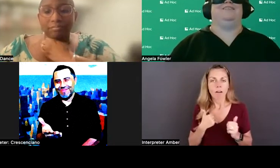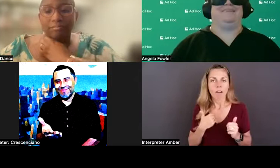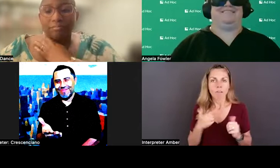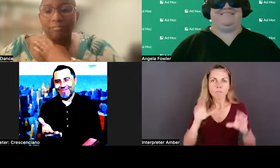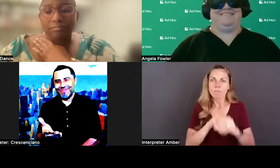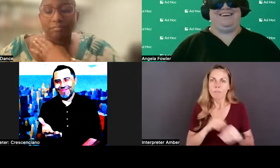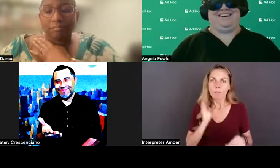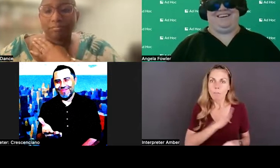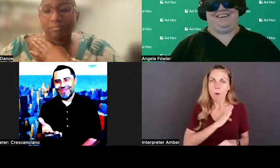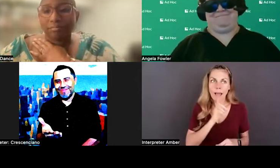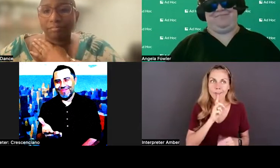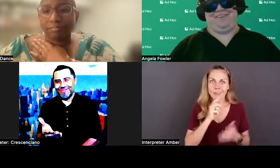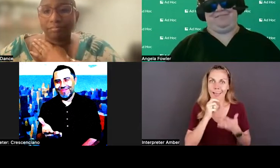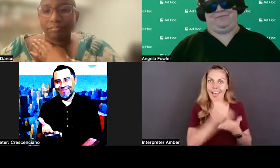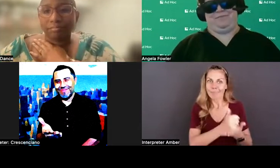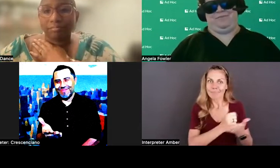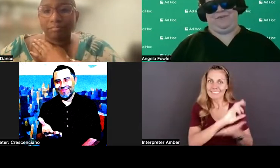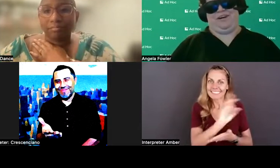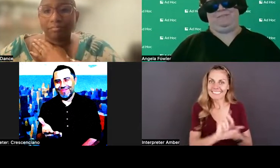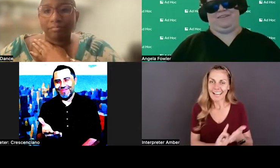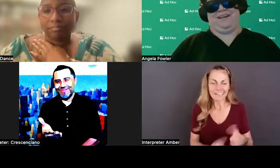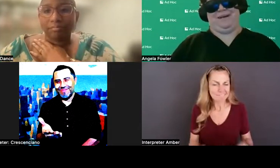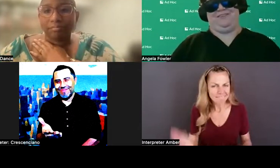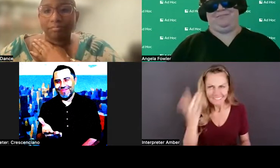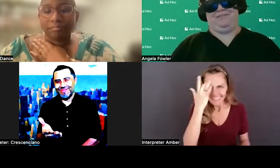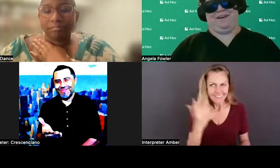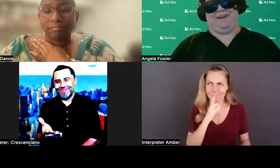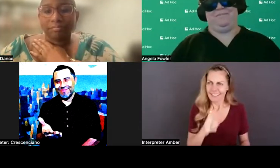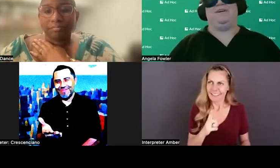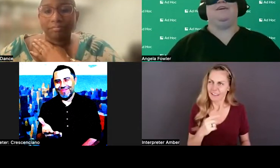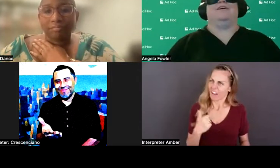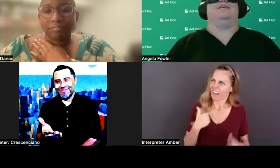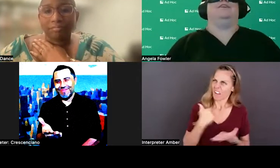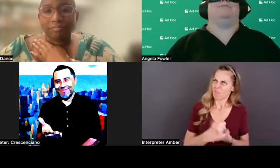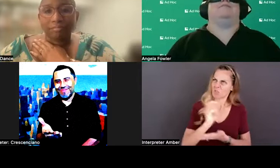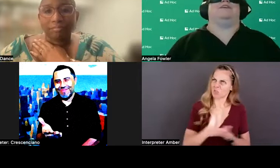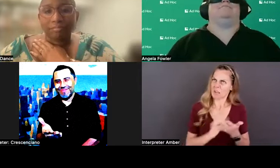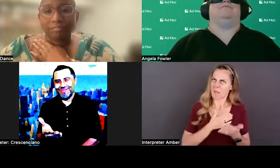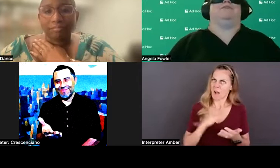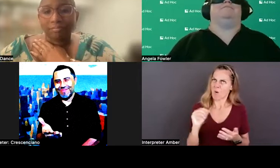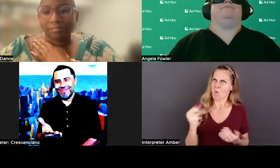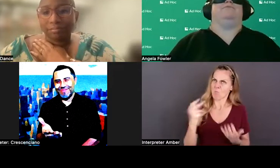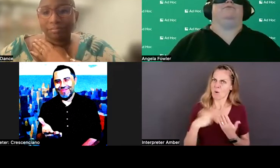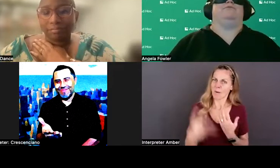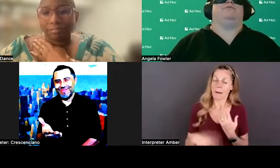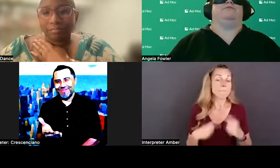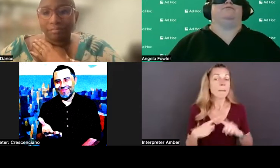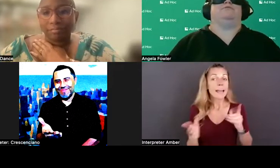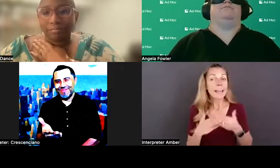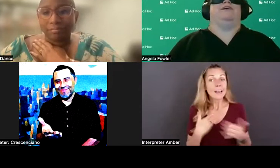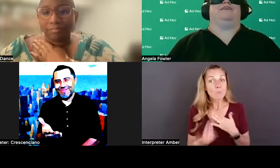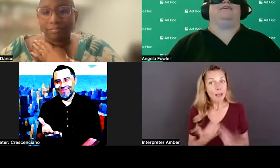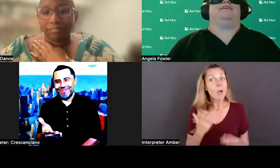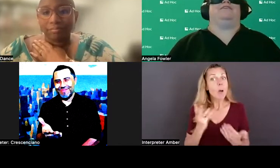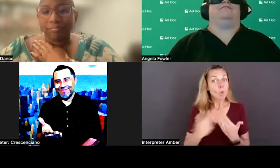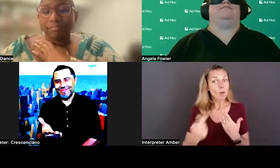helping to design. I mean, it's weird, helped to design my own program, the program for older individuals